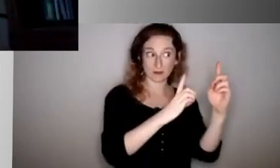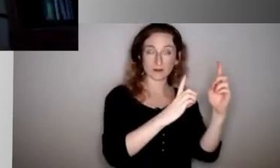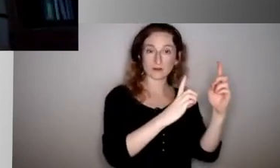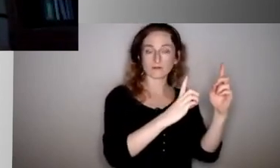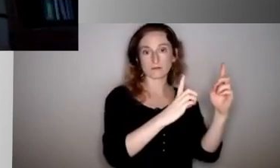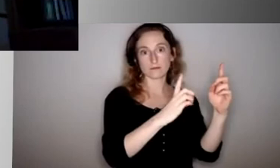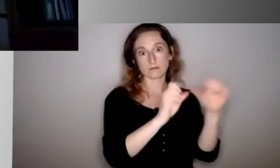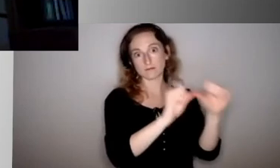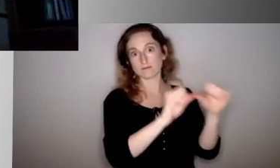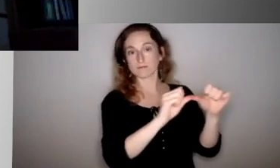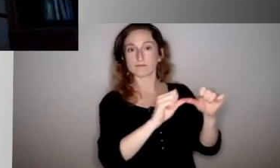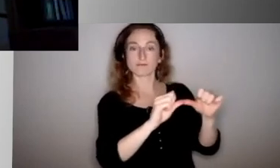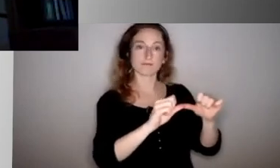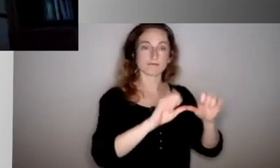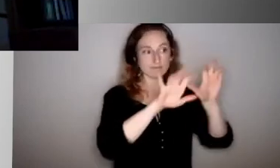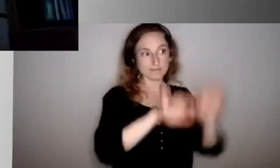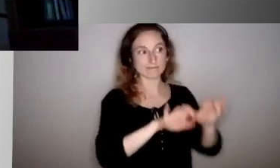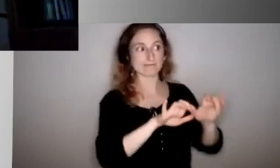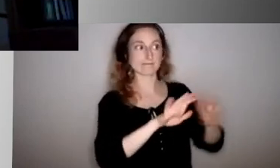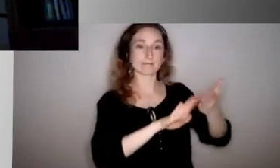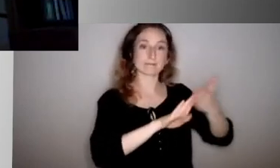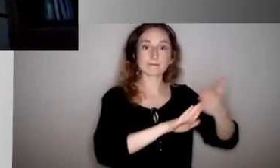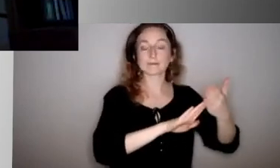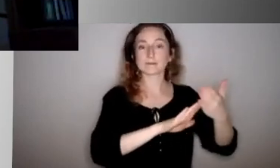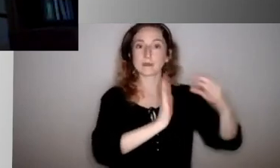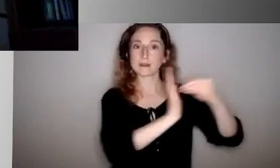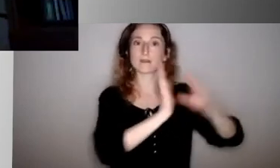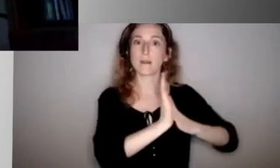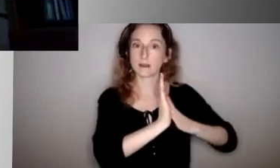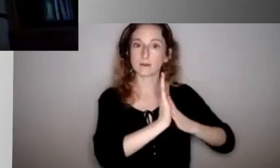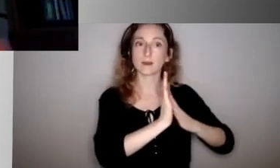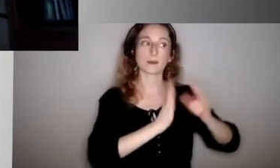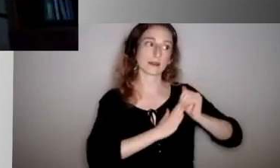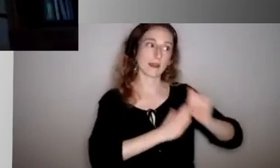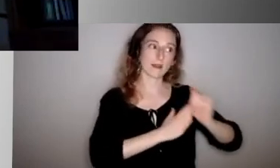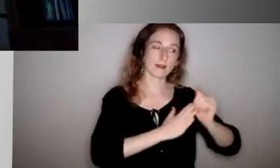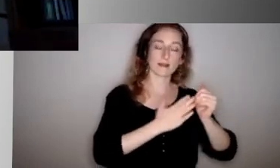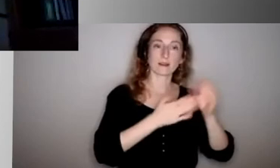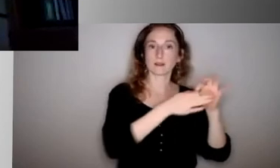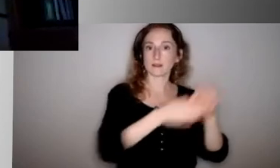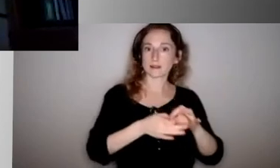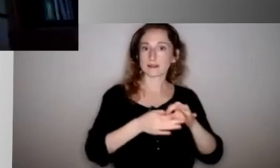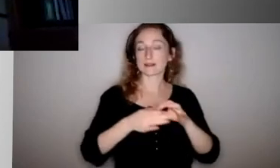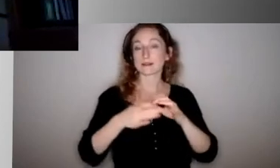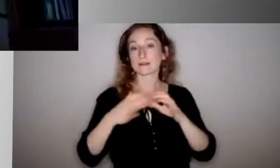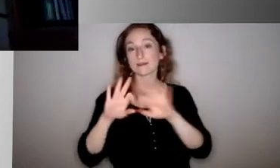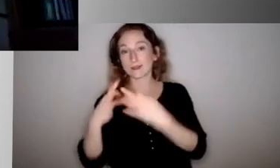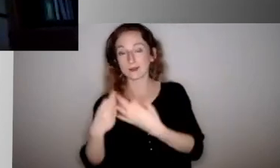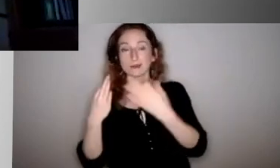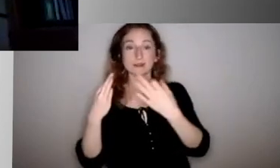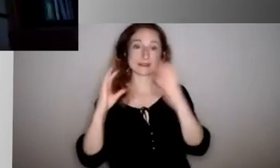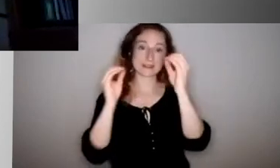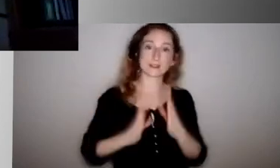document online as well, with all kinds of guidance on how families and teachers can respond to their